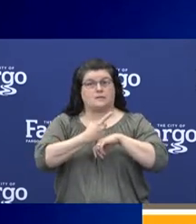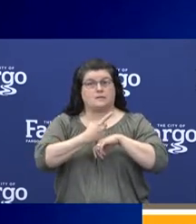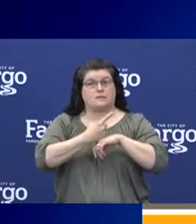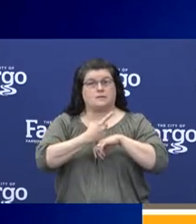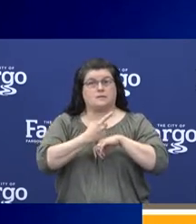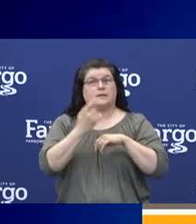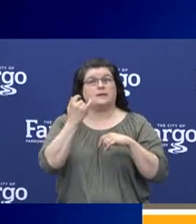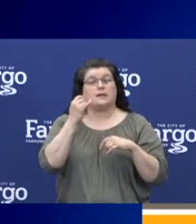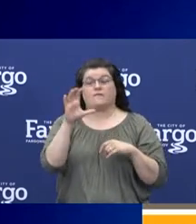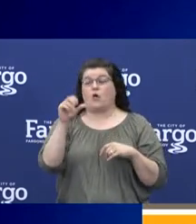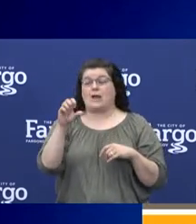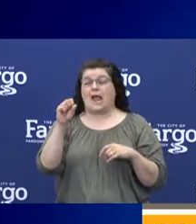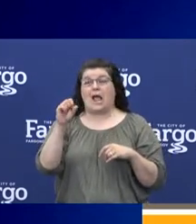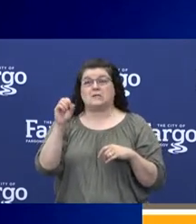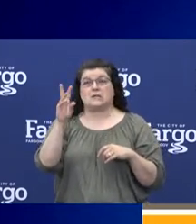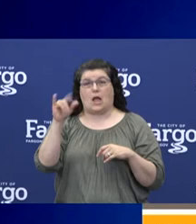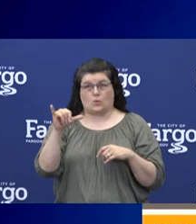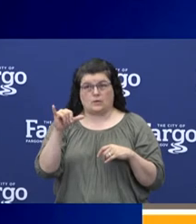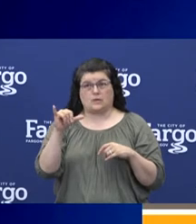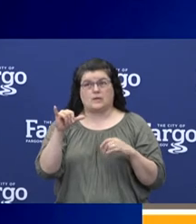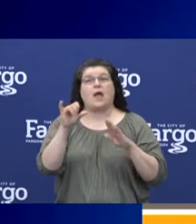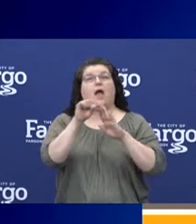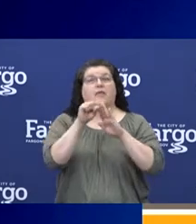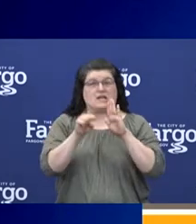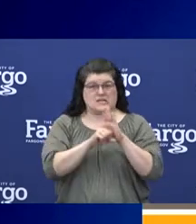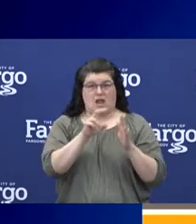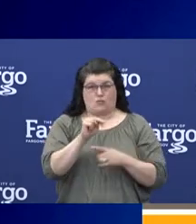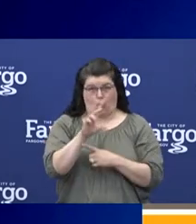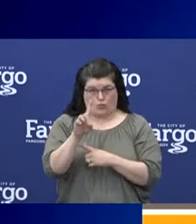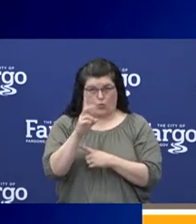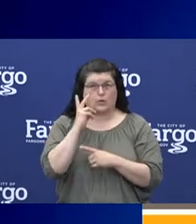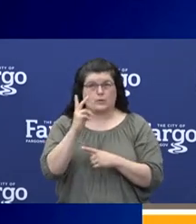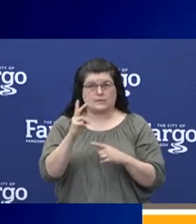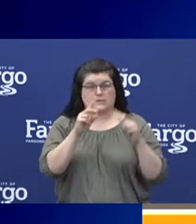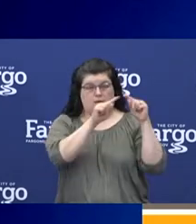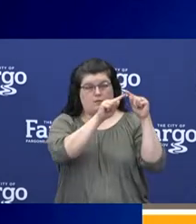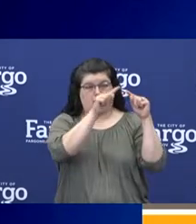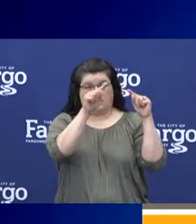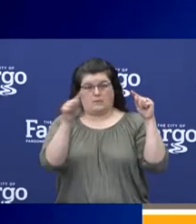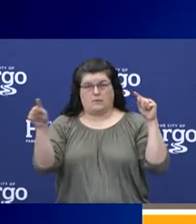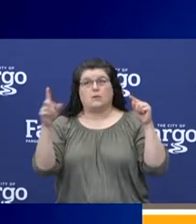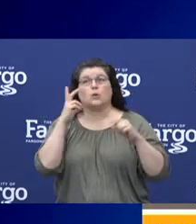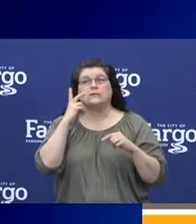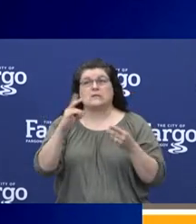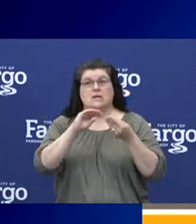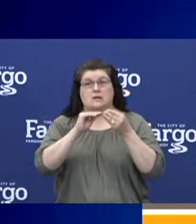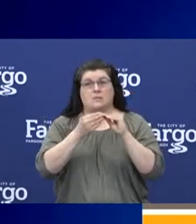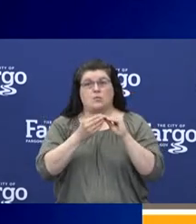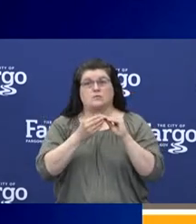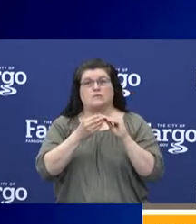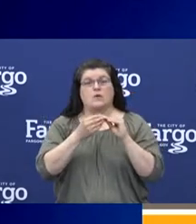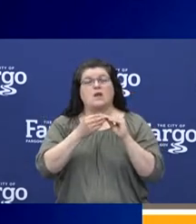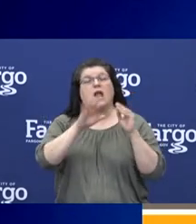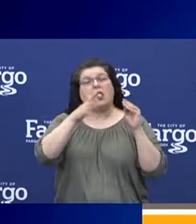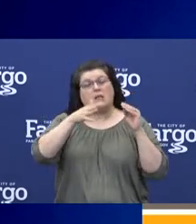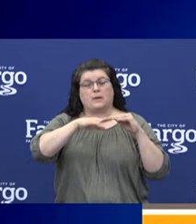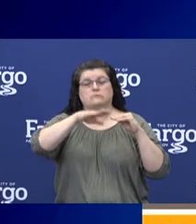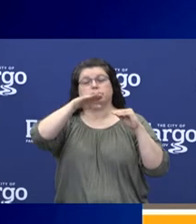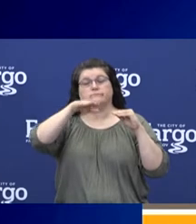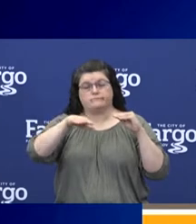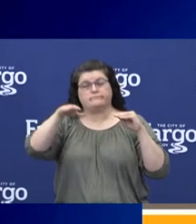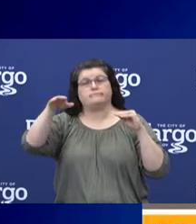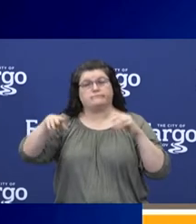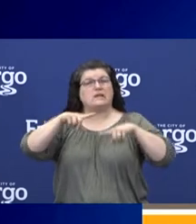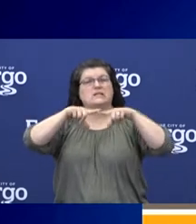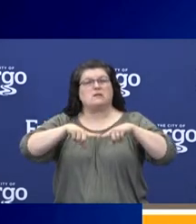Cass County and the state, and this is the percent of tests that are positive. And this sort of rises and falls with different events.